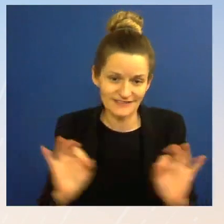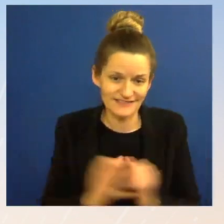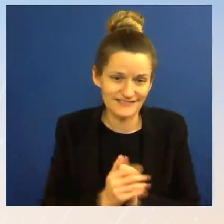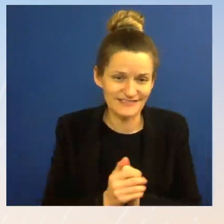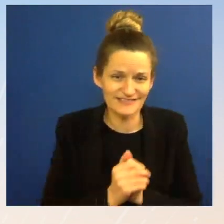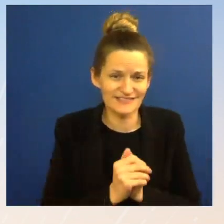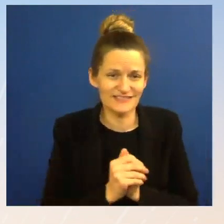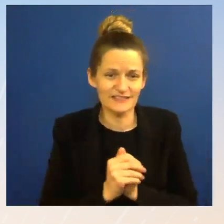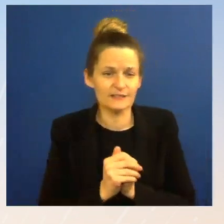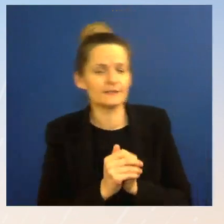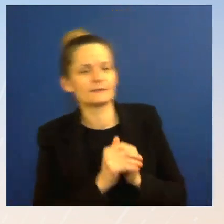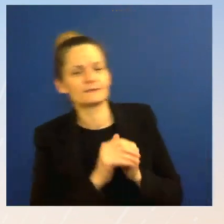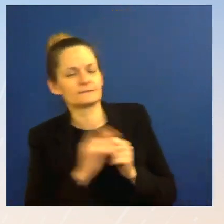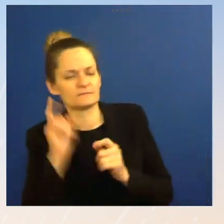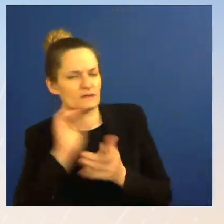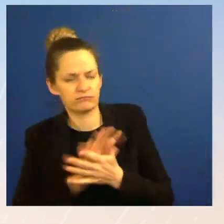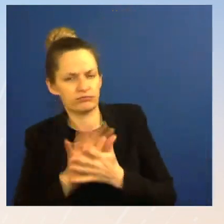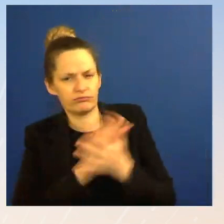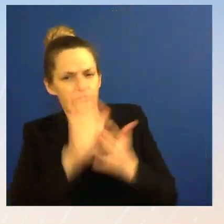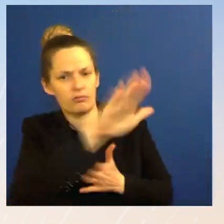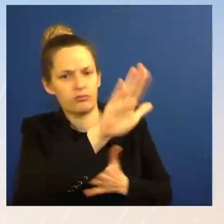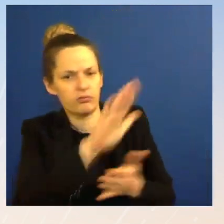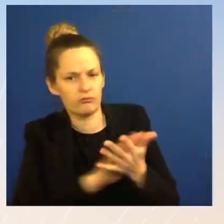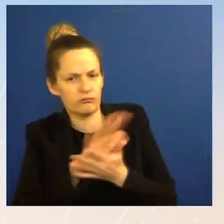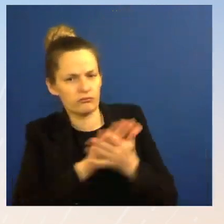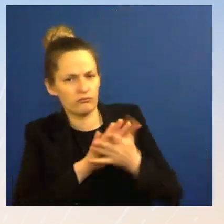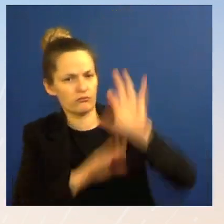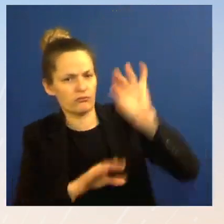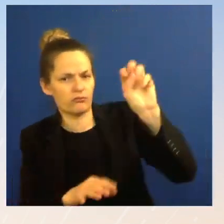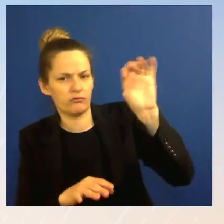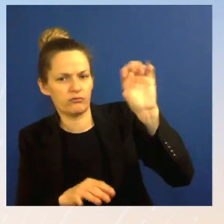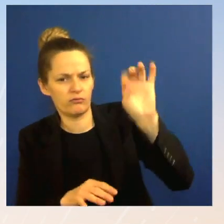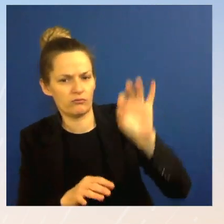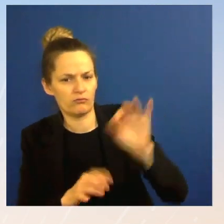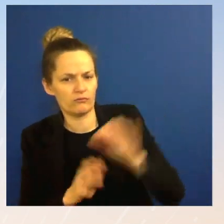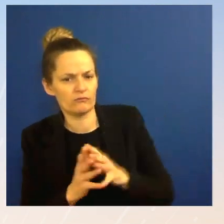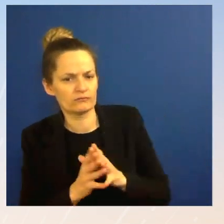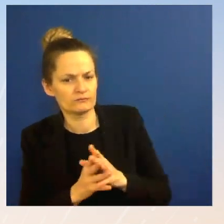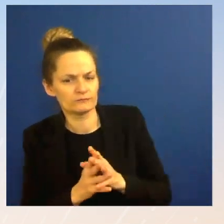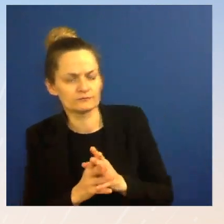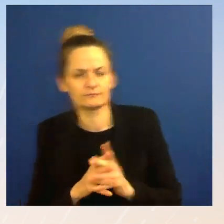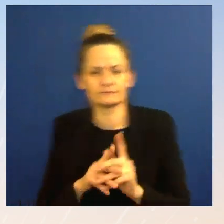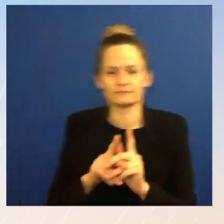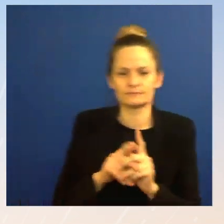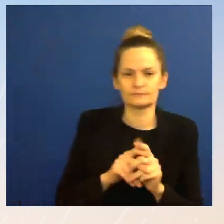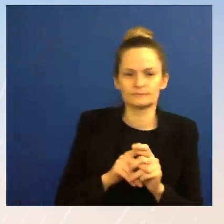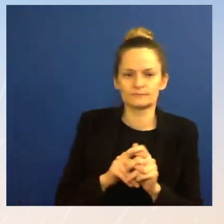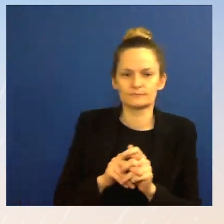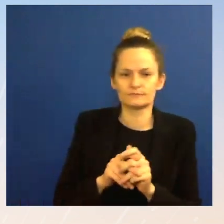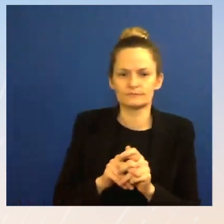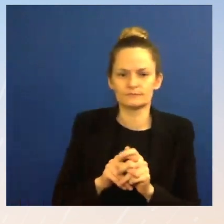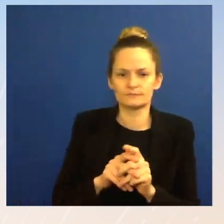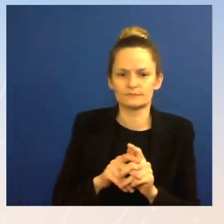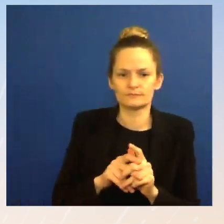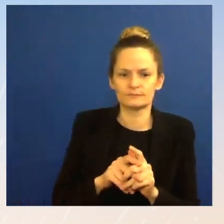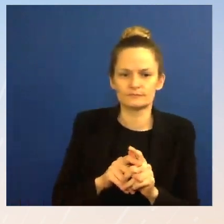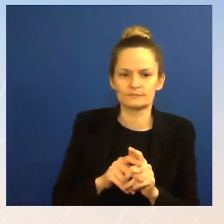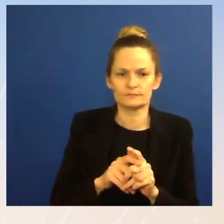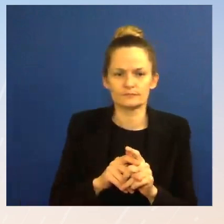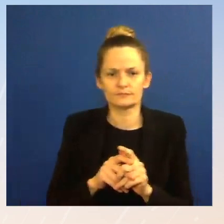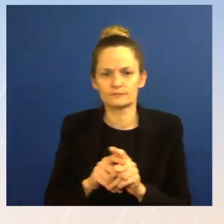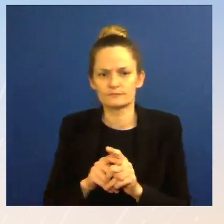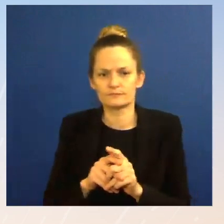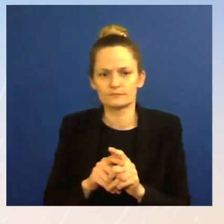that was a direct question from Ed. That we have — that's how we refer — we have referred to him, yes. No, no, but you didn't say. Does the U.S.